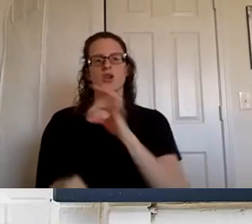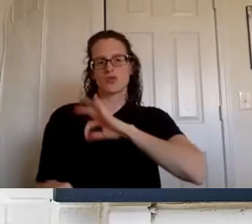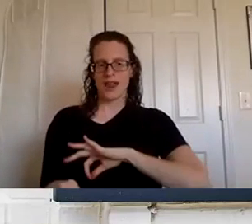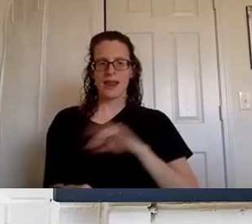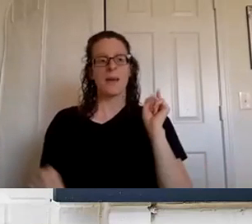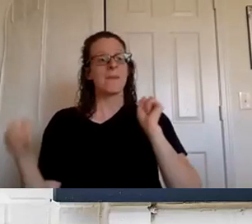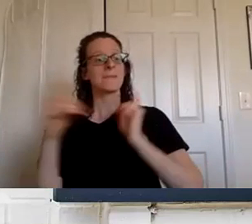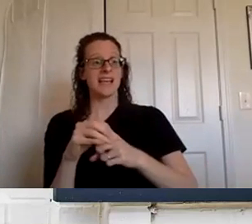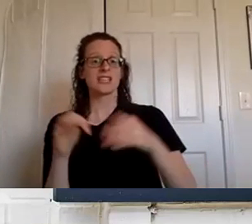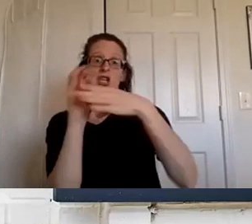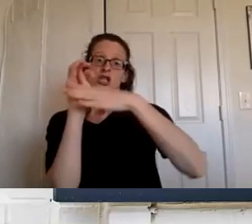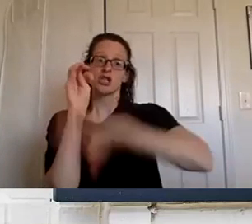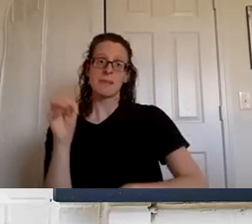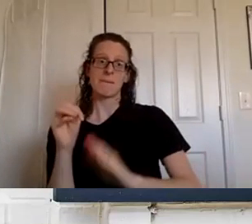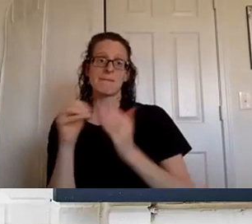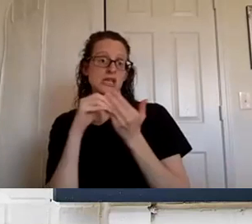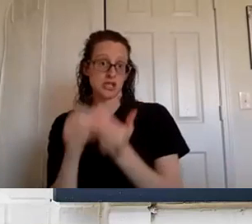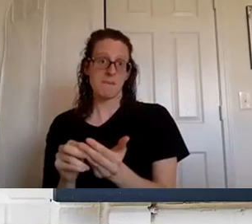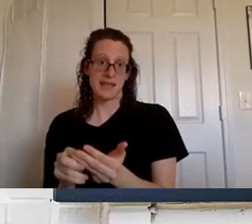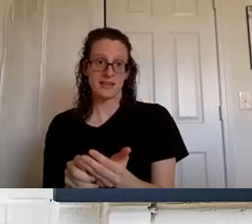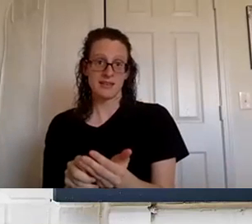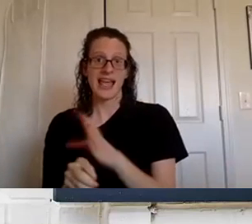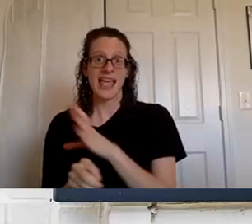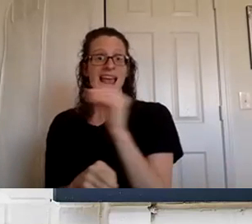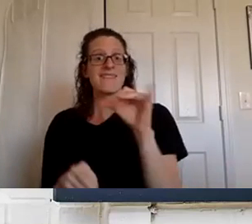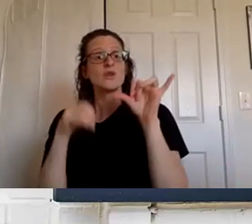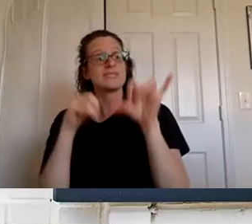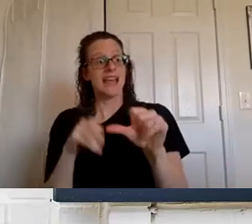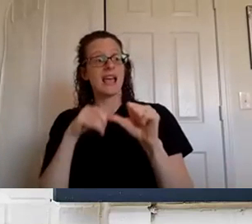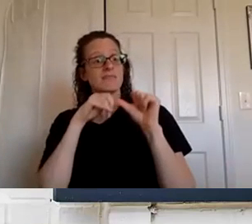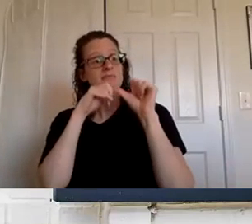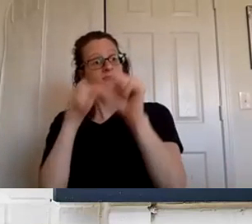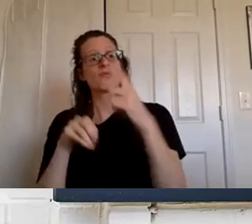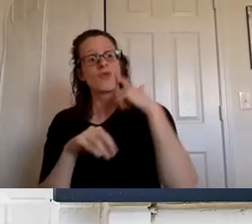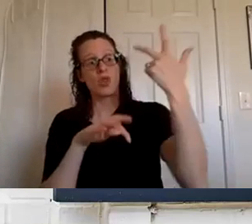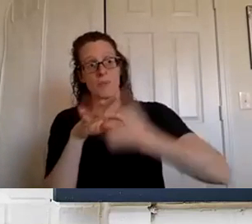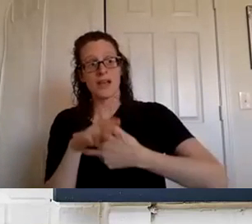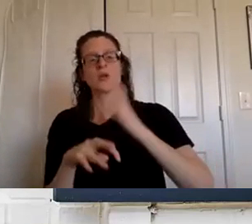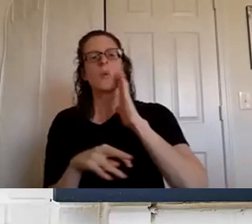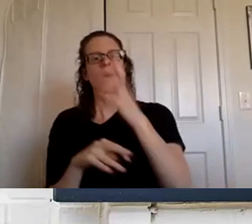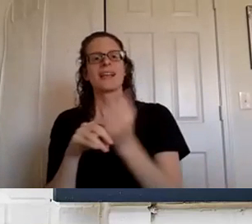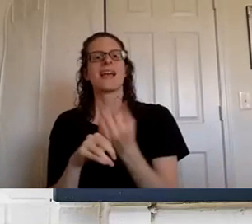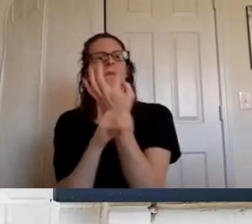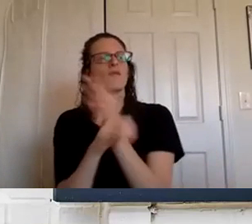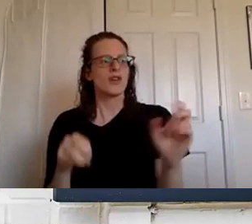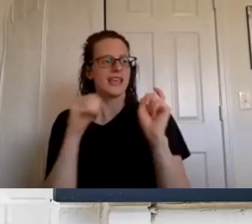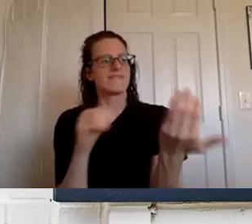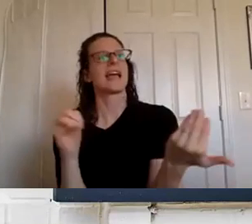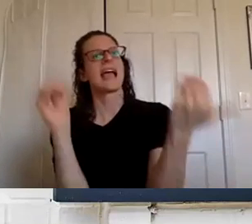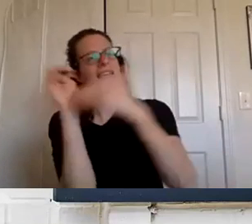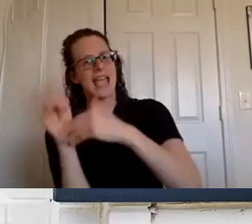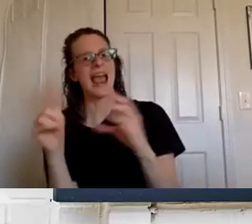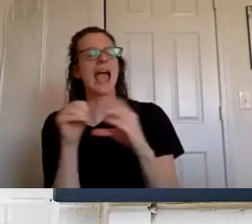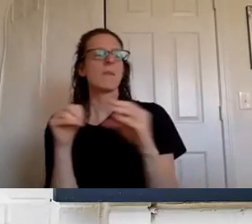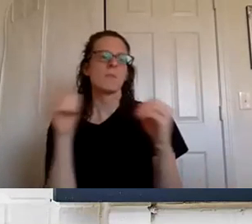cheaper shipping you know and if you stay on it for more than three months you're going to get some more free gifts you know and more points